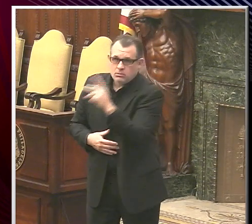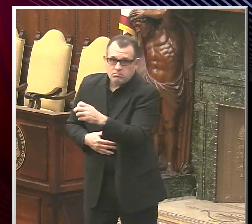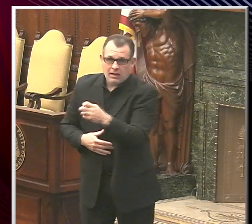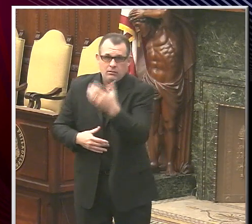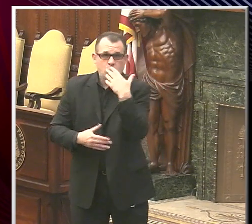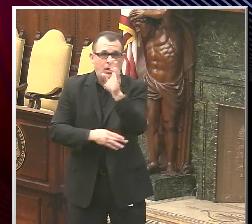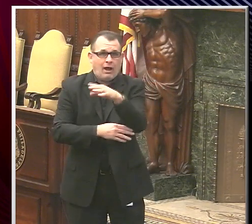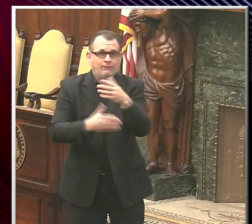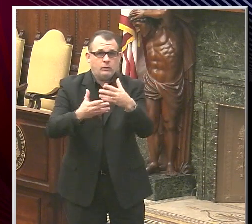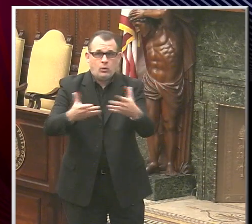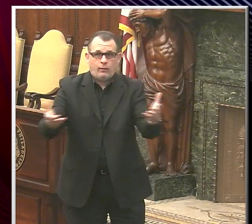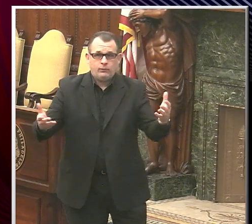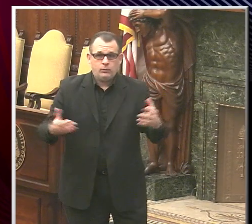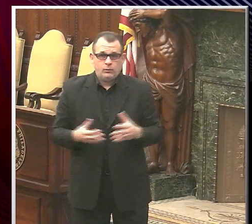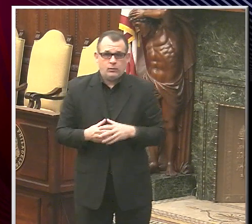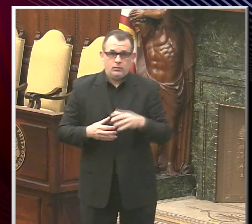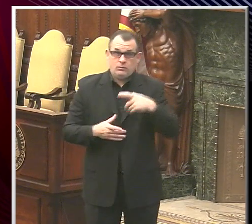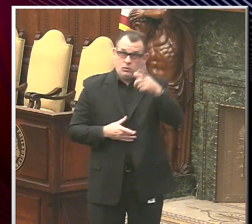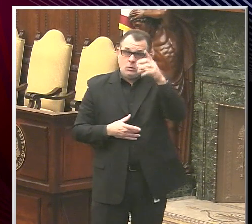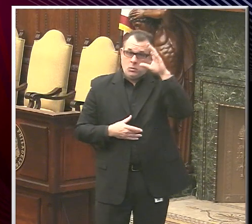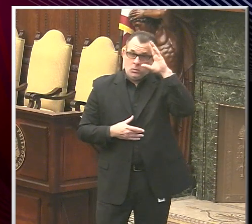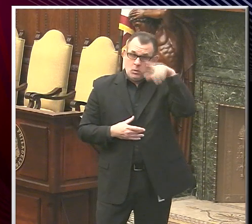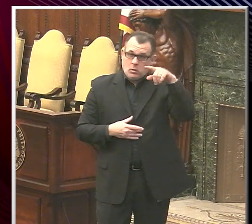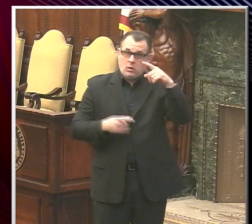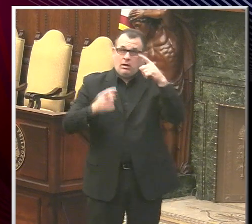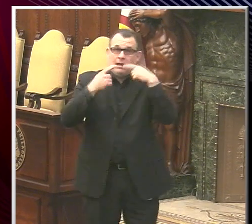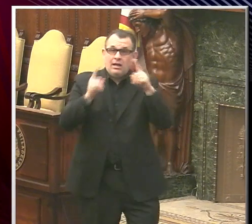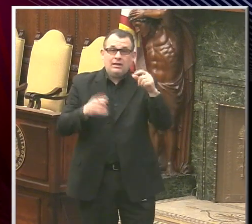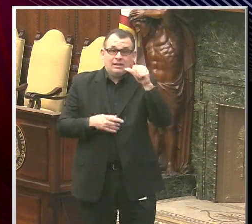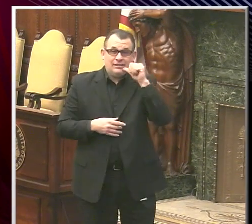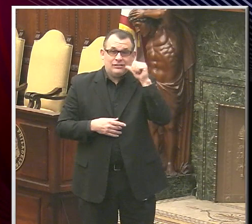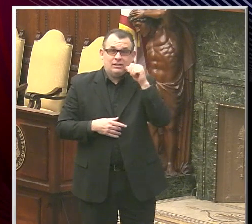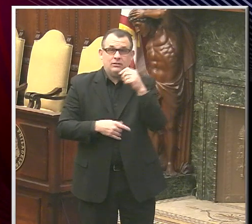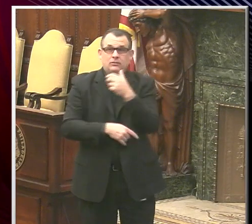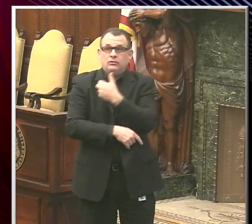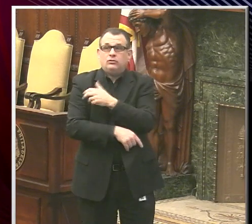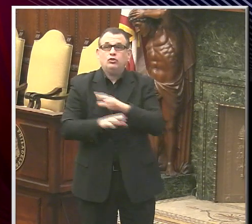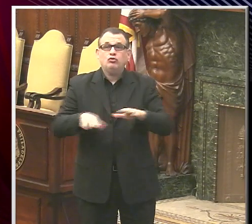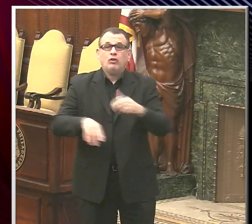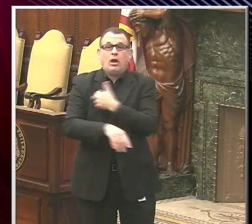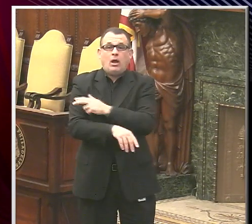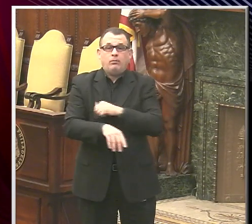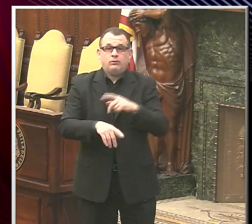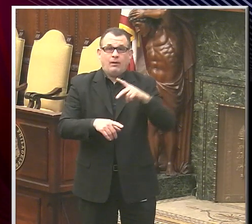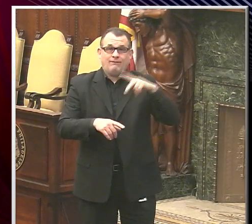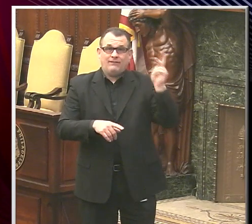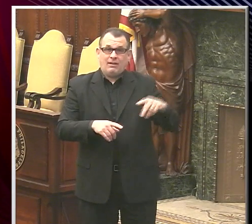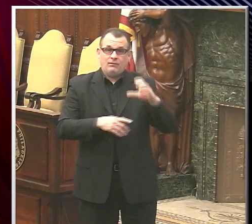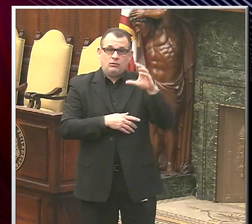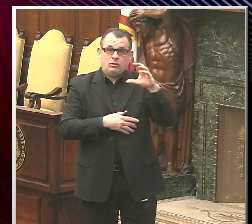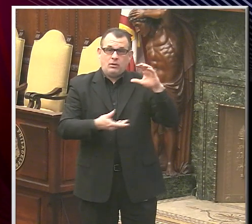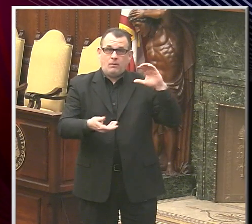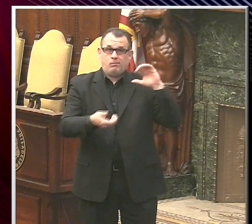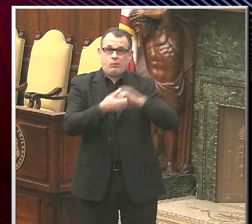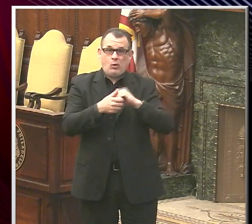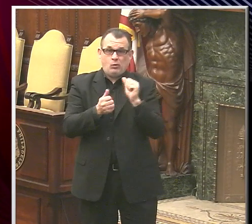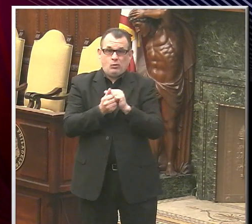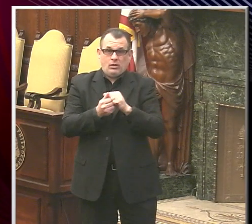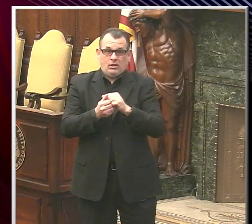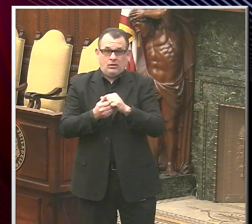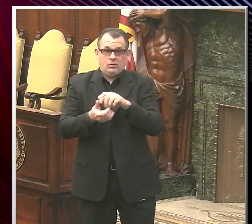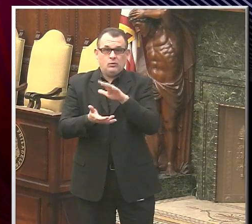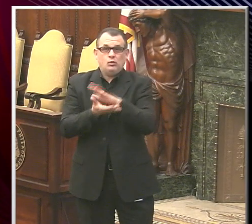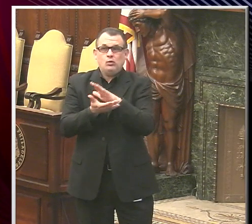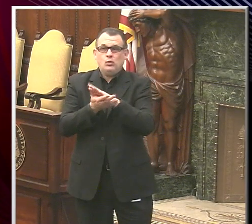As many of you are aware, we announced yesterday that Children's Hospital of Philadelphia will support the of Public Health in a new school COVID